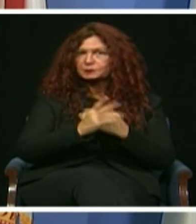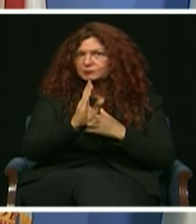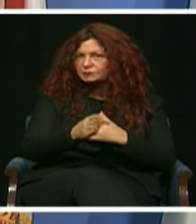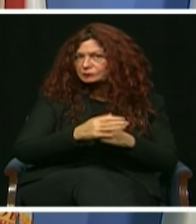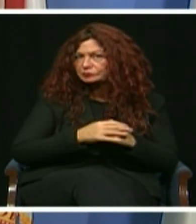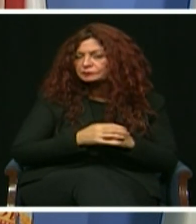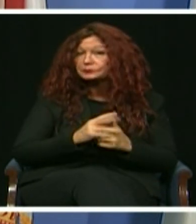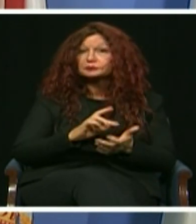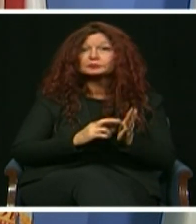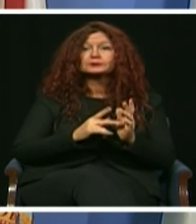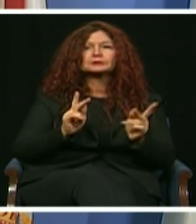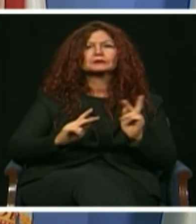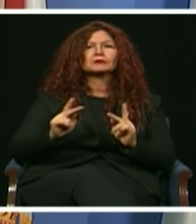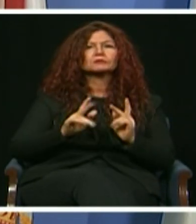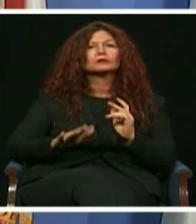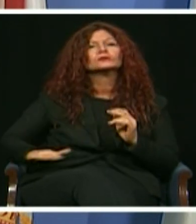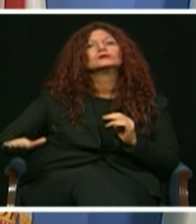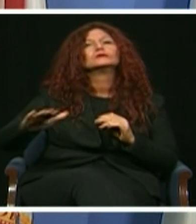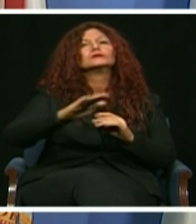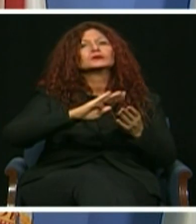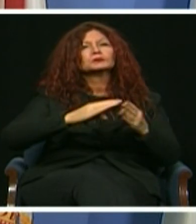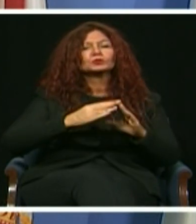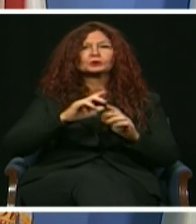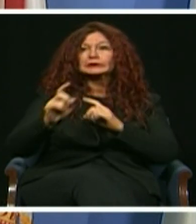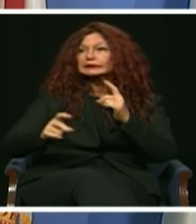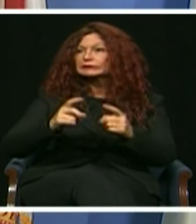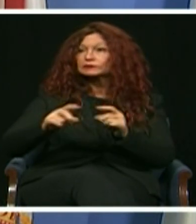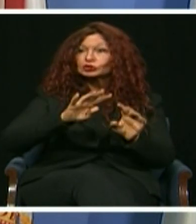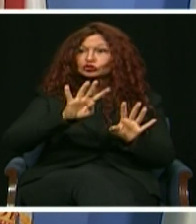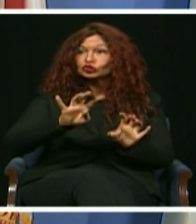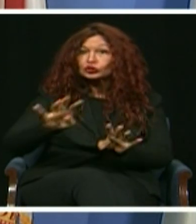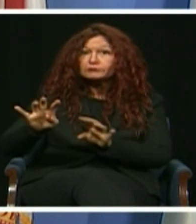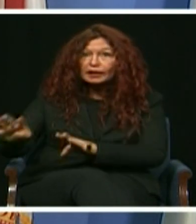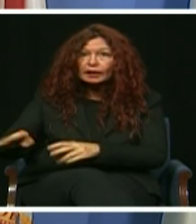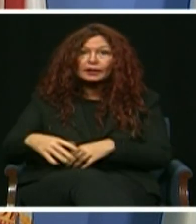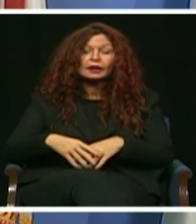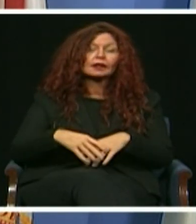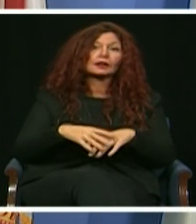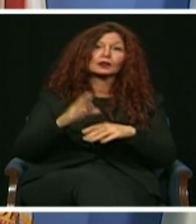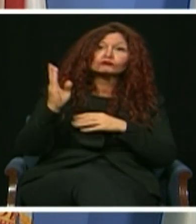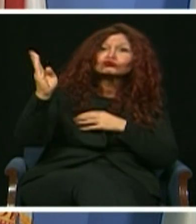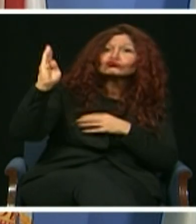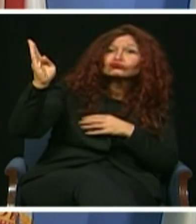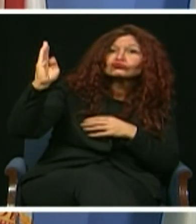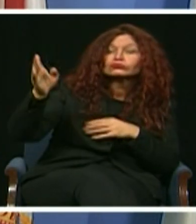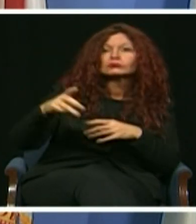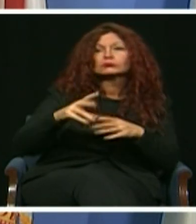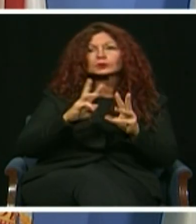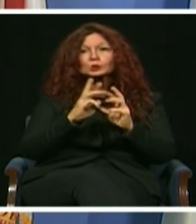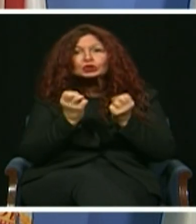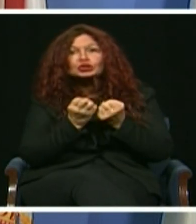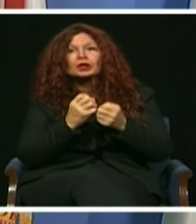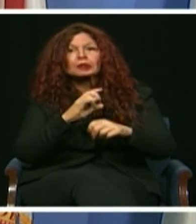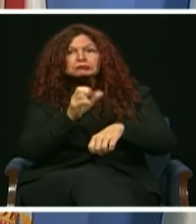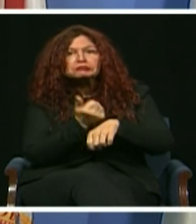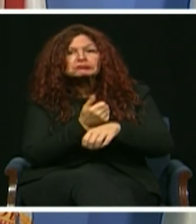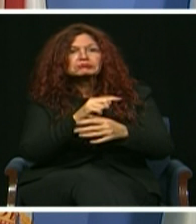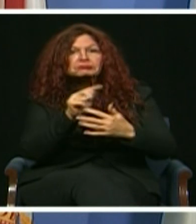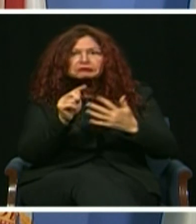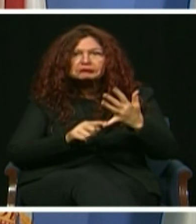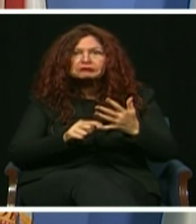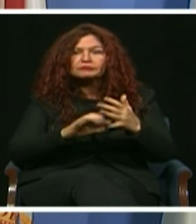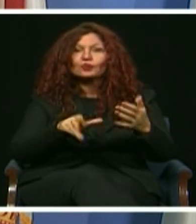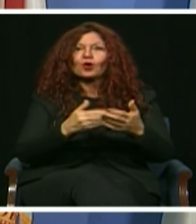engage people across the community through a survey and a series of workshops to inform my administration's action plan, a